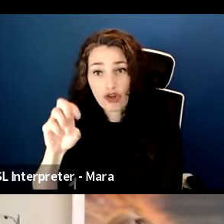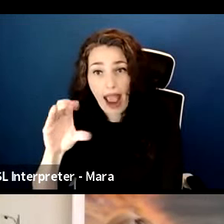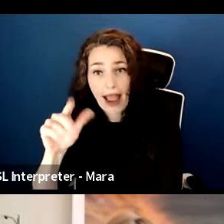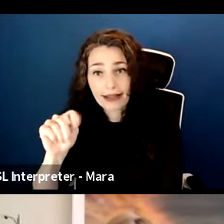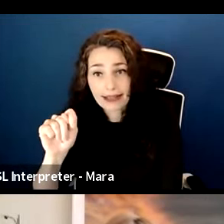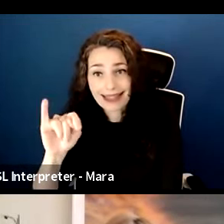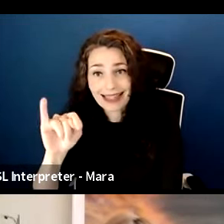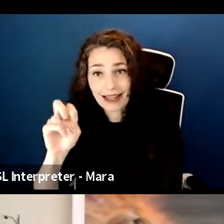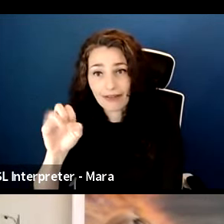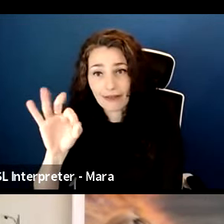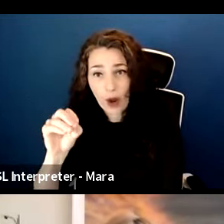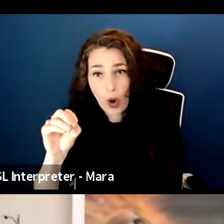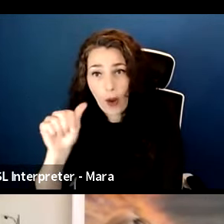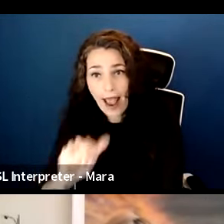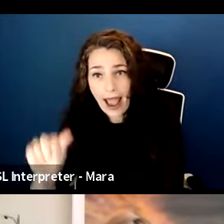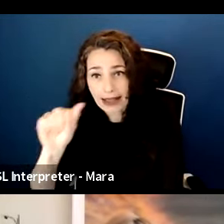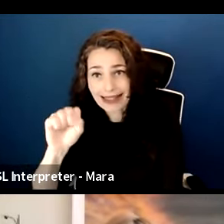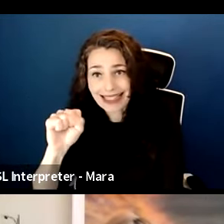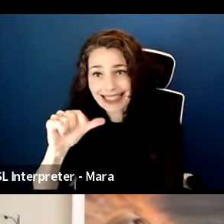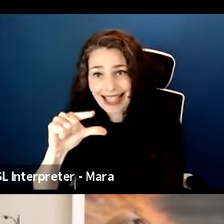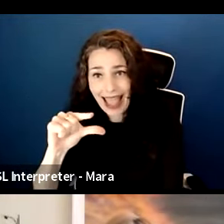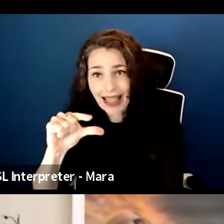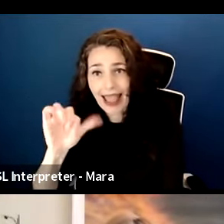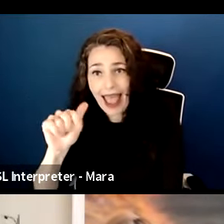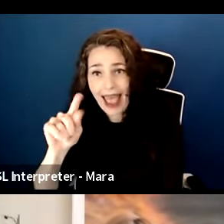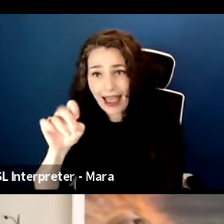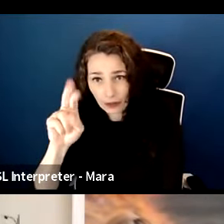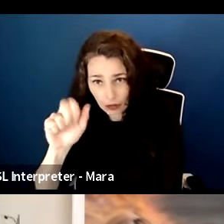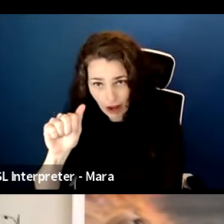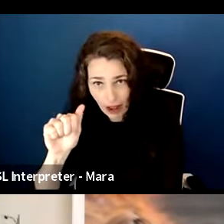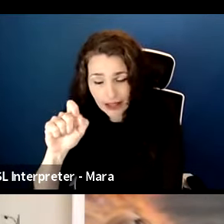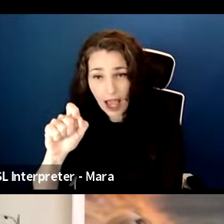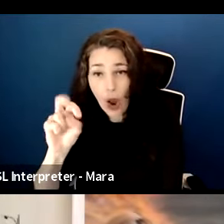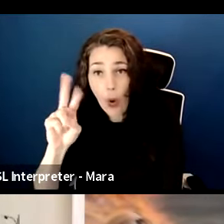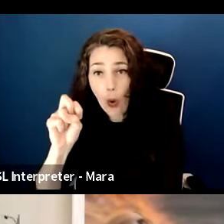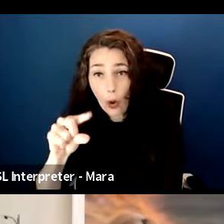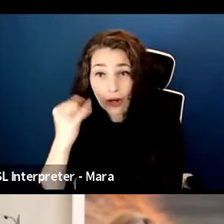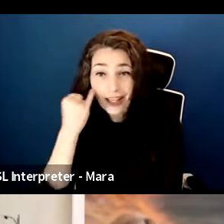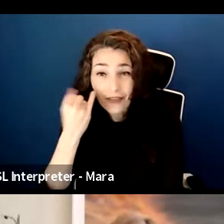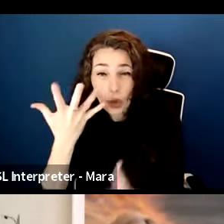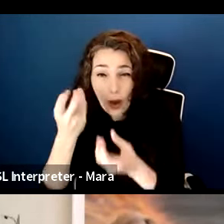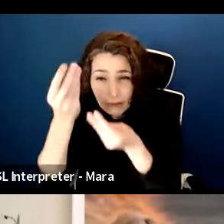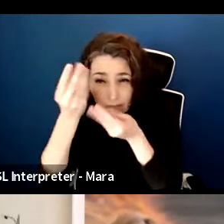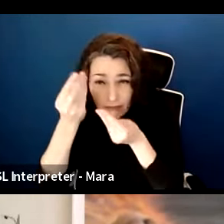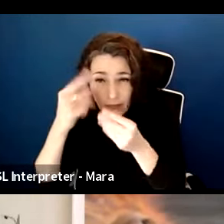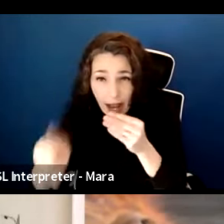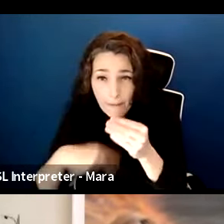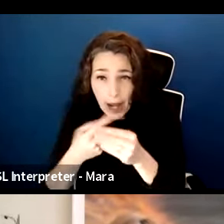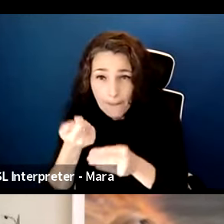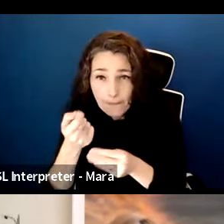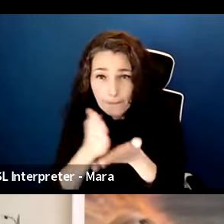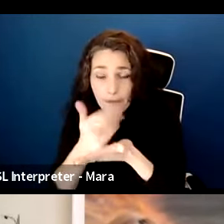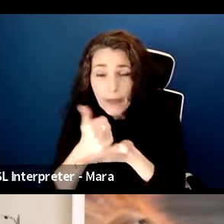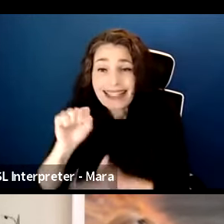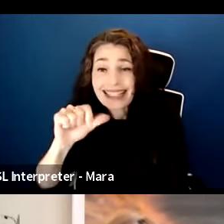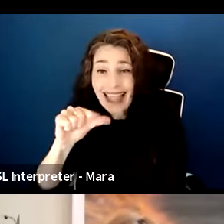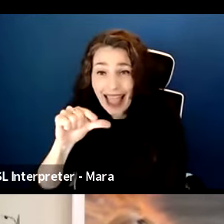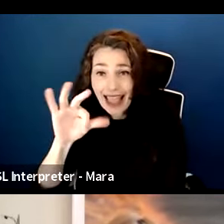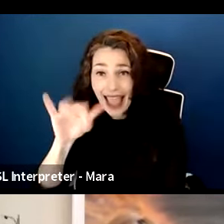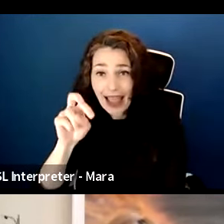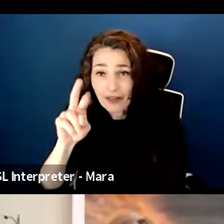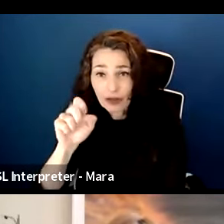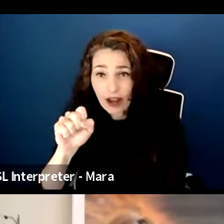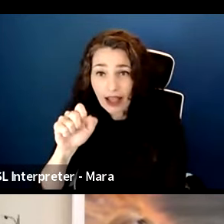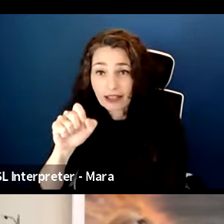at SAG-AFTRA.org. And if you want to get more information on the micro agreement, please visit SAG-AFTRA.org slash